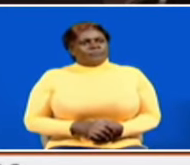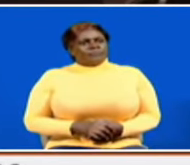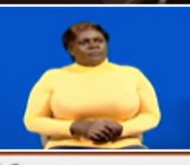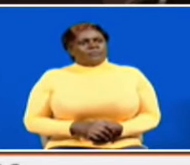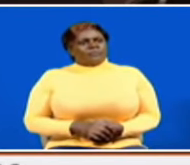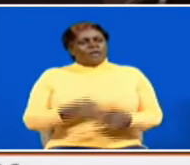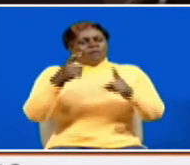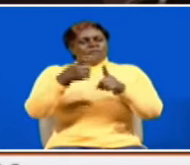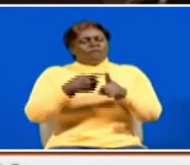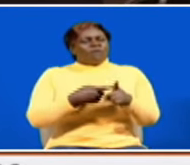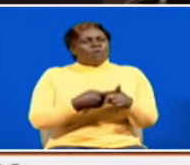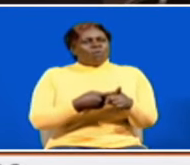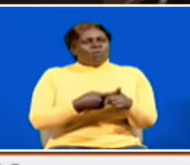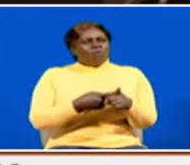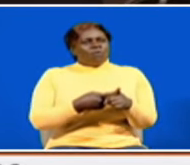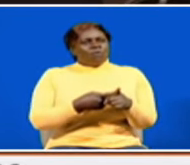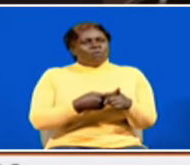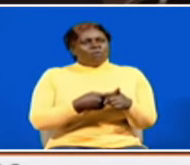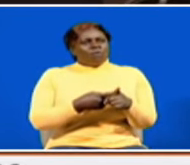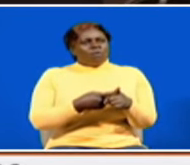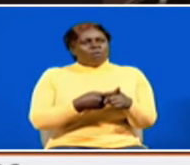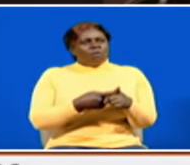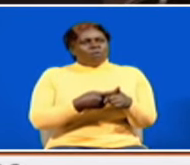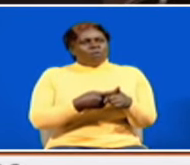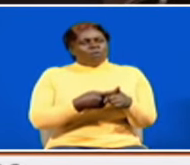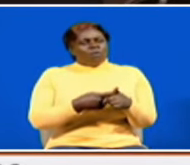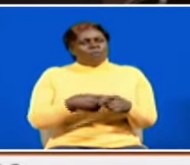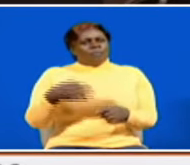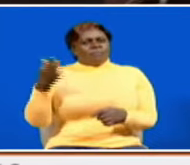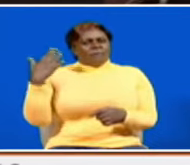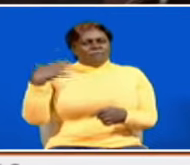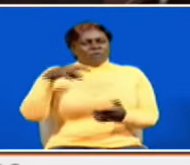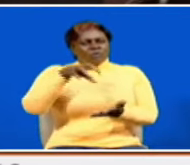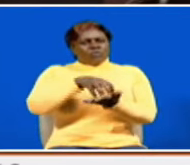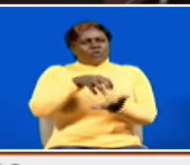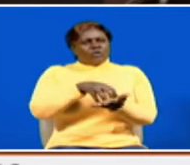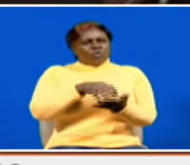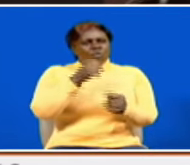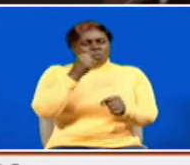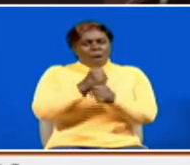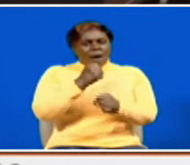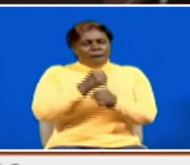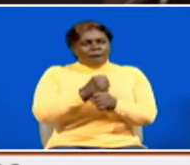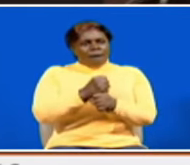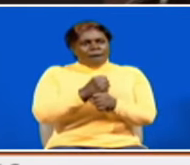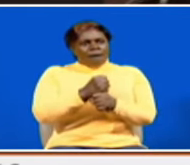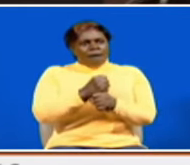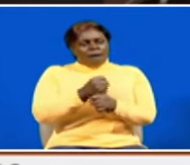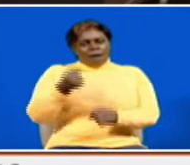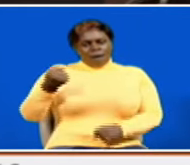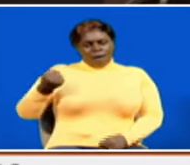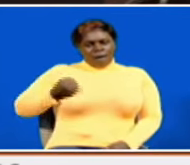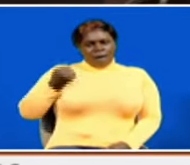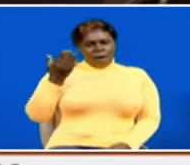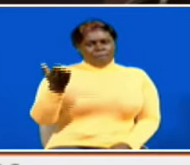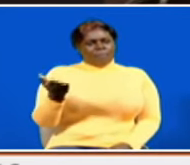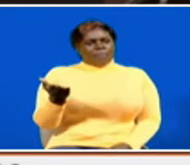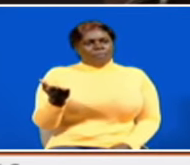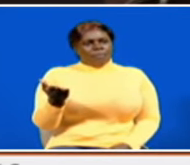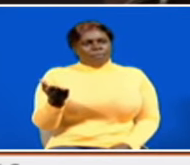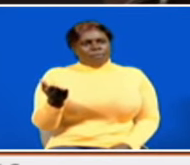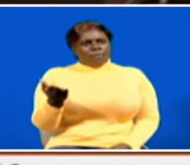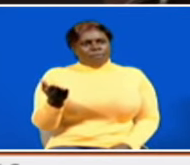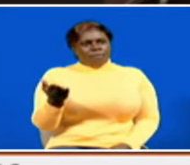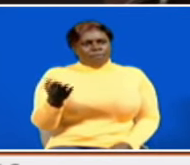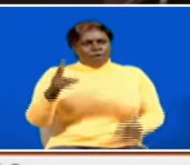it from afar because i think from afar you see that the work of um philis omido is about the